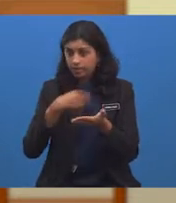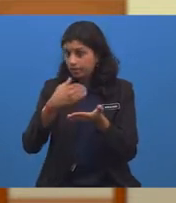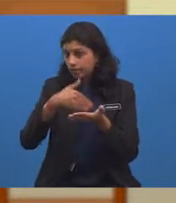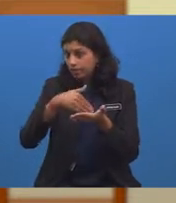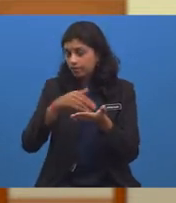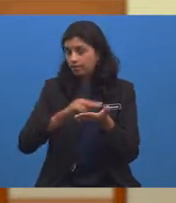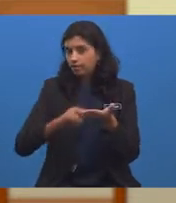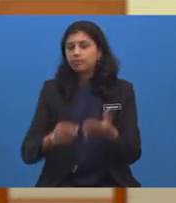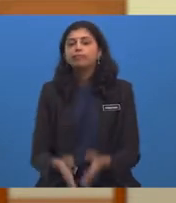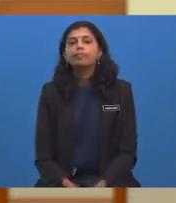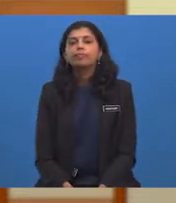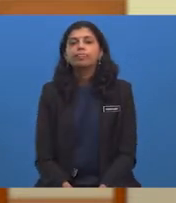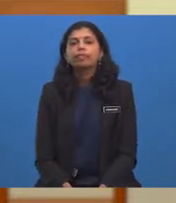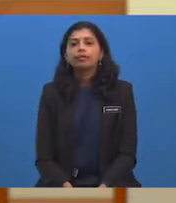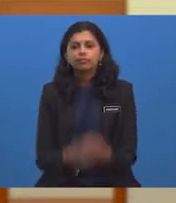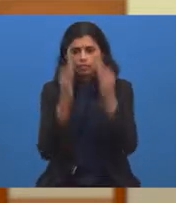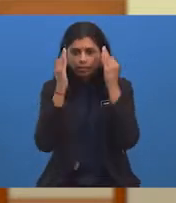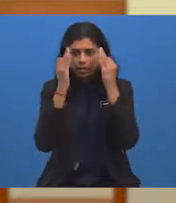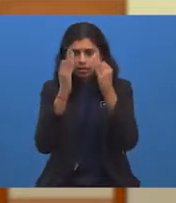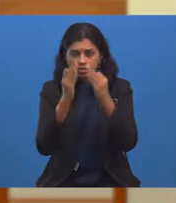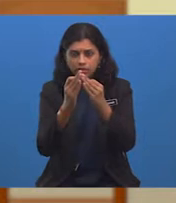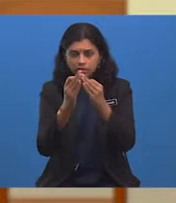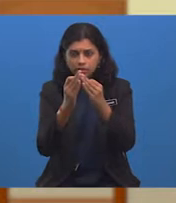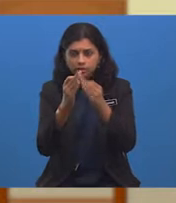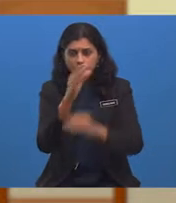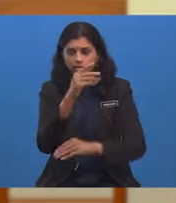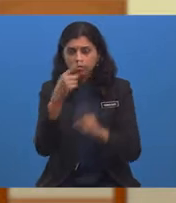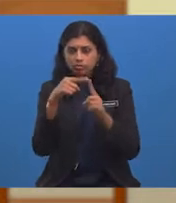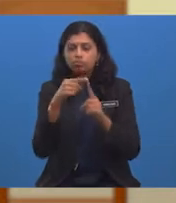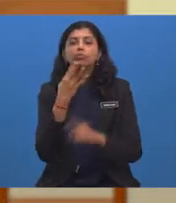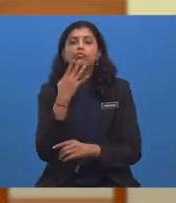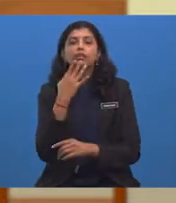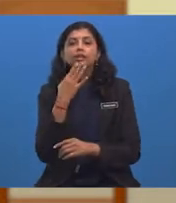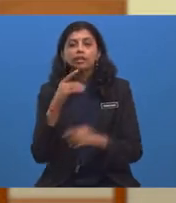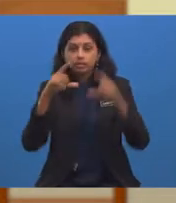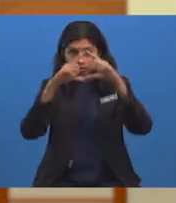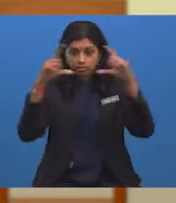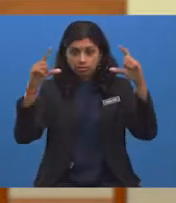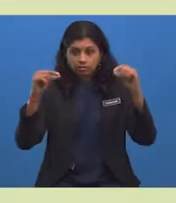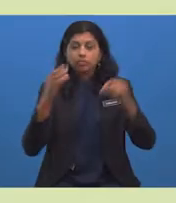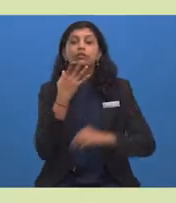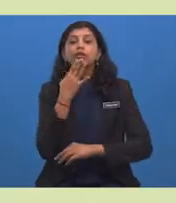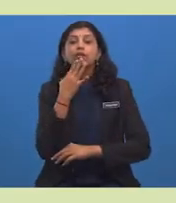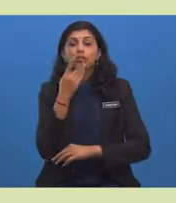Now, pay attention to highlighted parts on the screen.